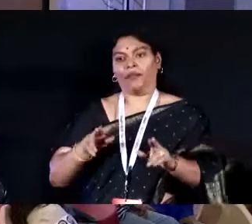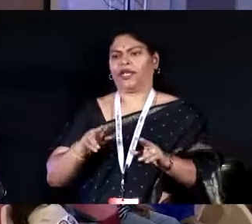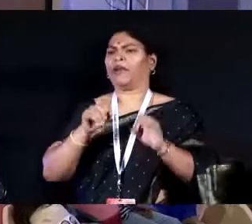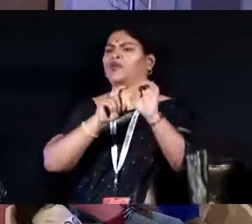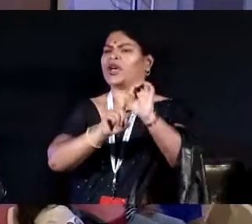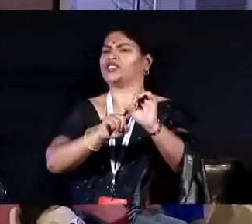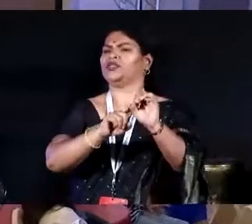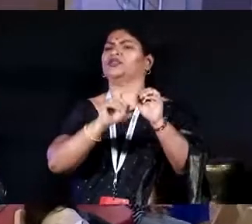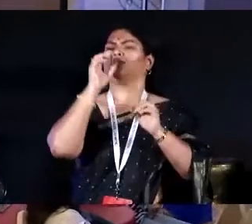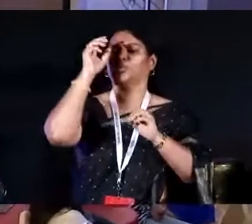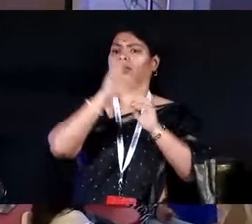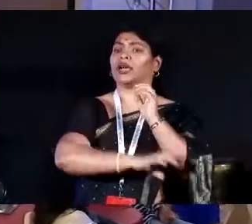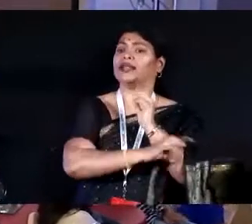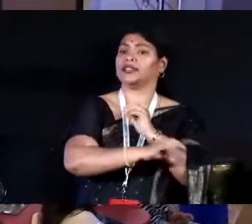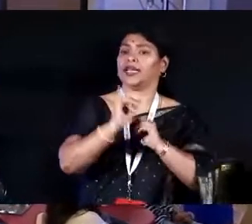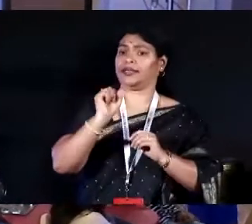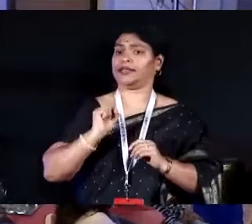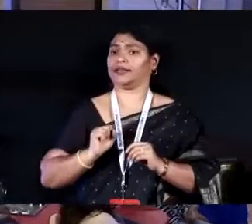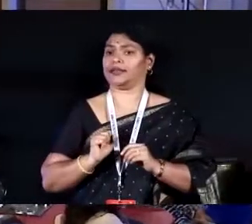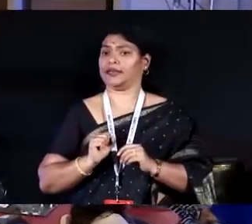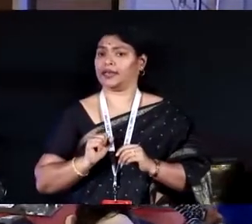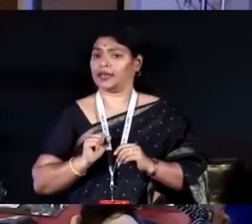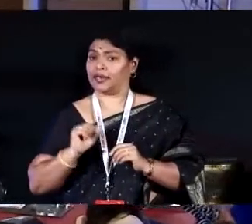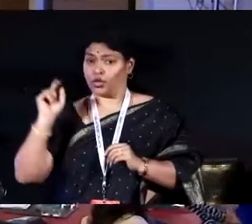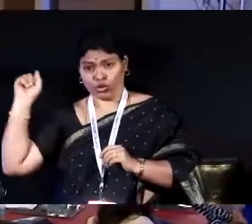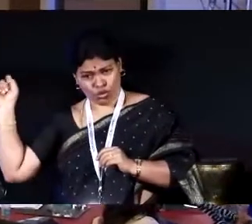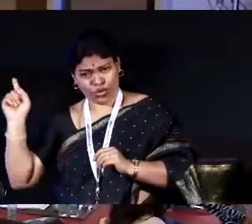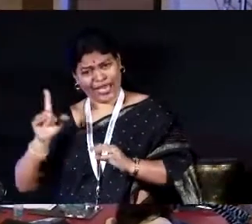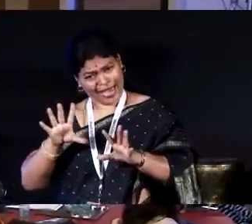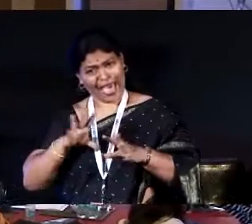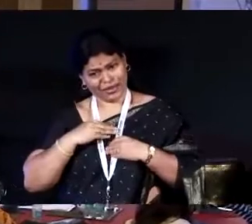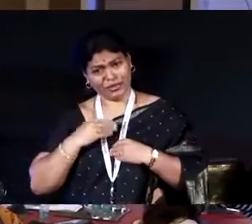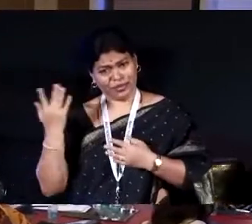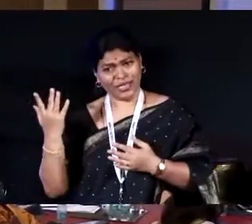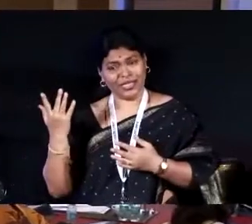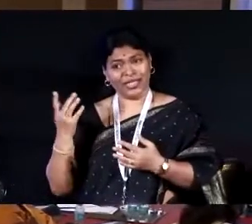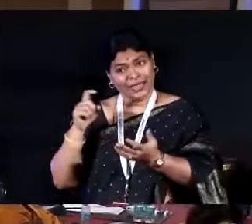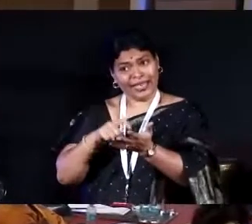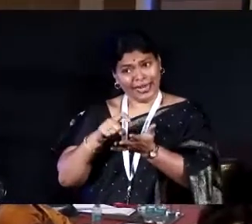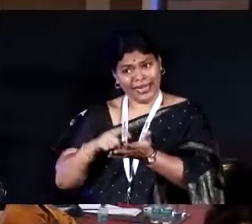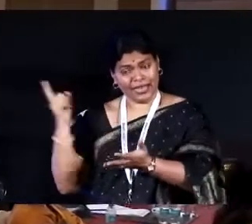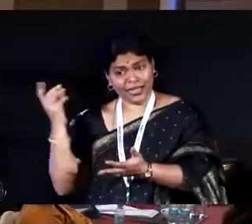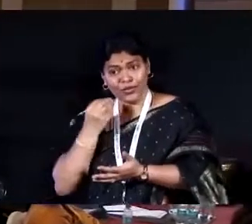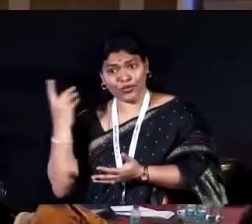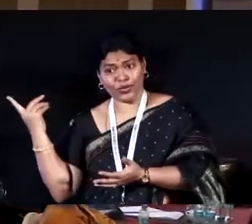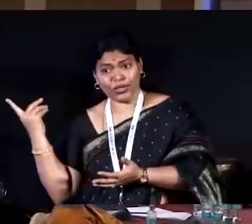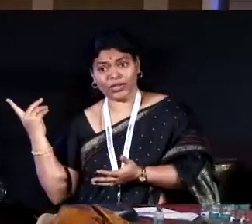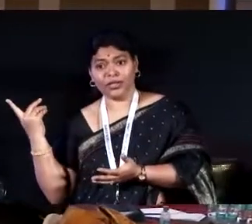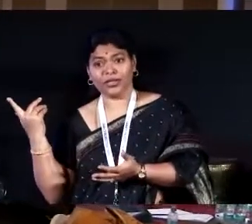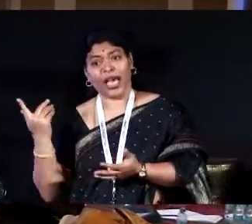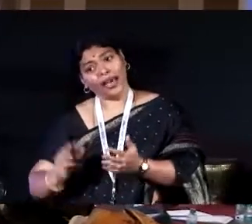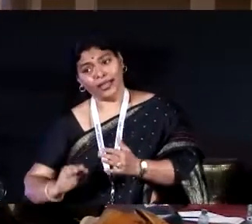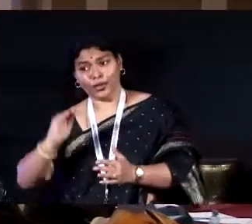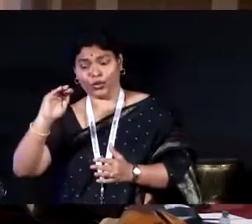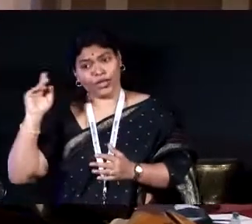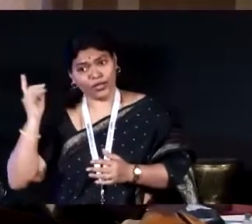nation is, A, do they deserve this food and will they really grow with this food?